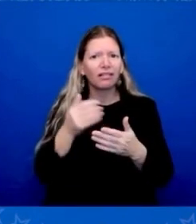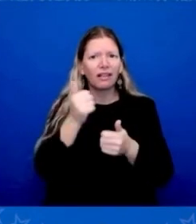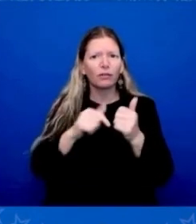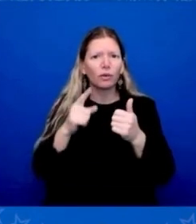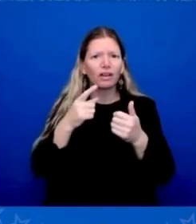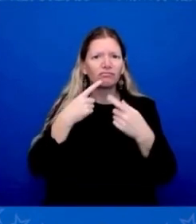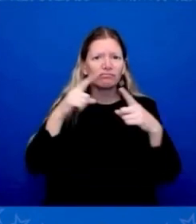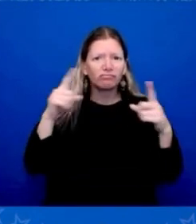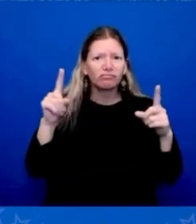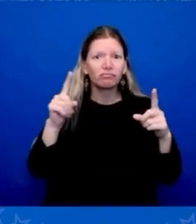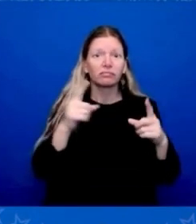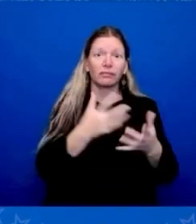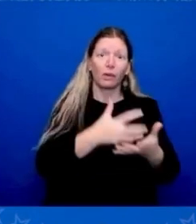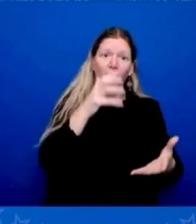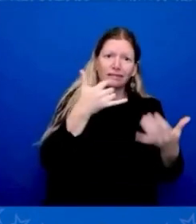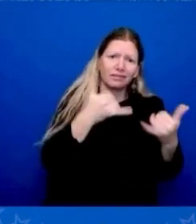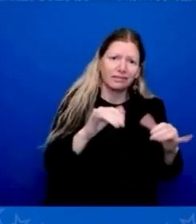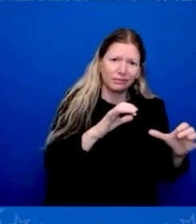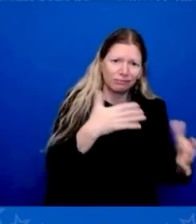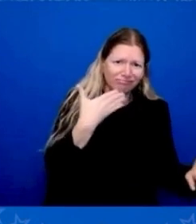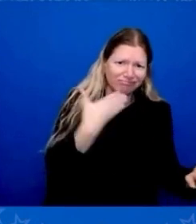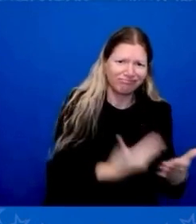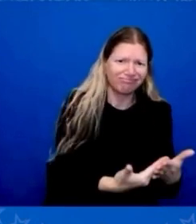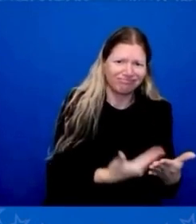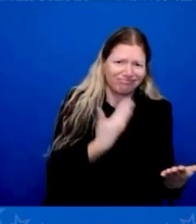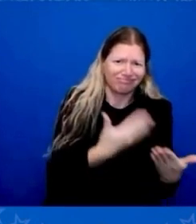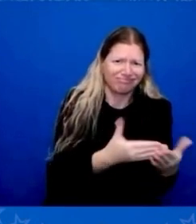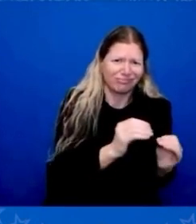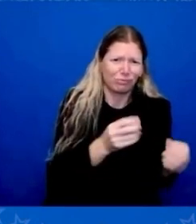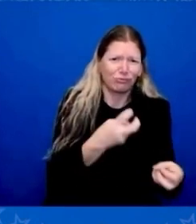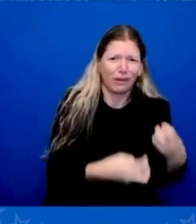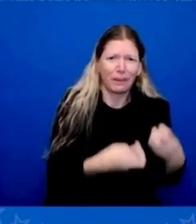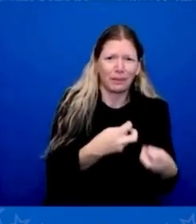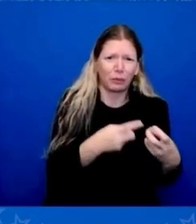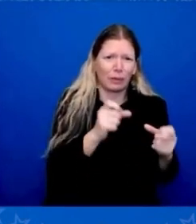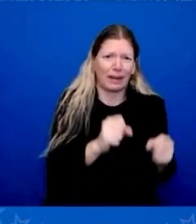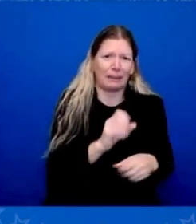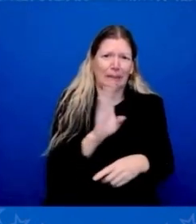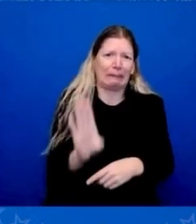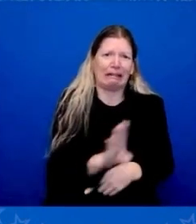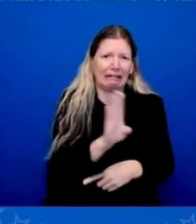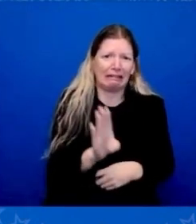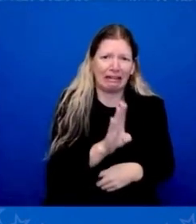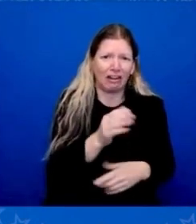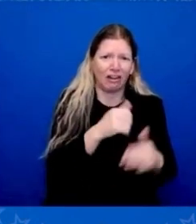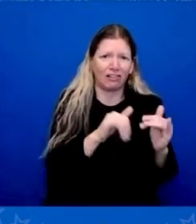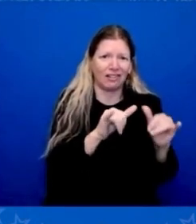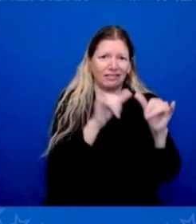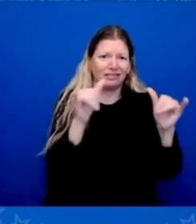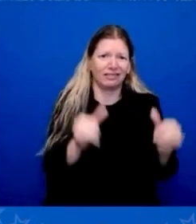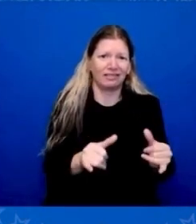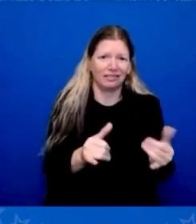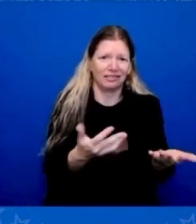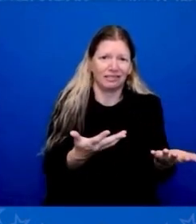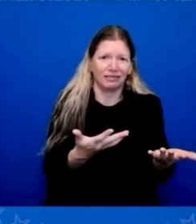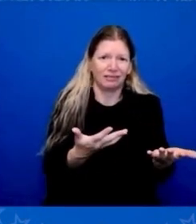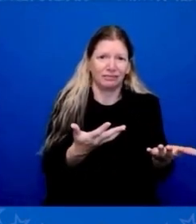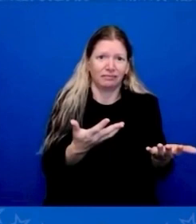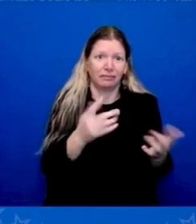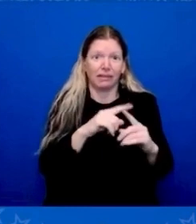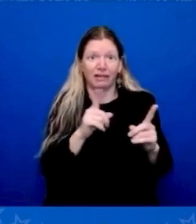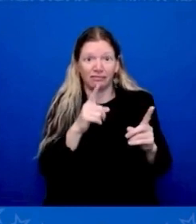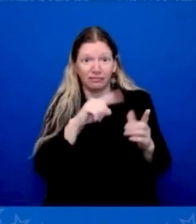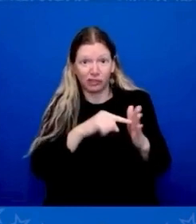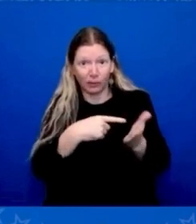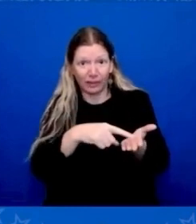taxes if anything to do with it. That's a different issue. But all kidding aside, so there's—we have—I think the other thing that's dawning on